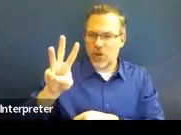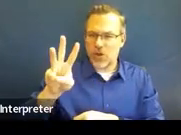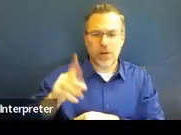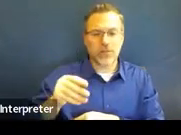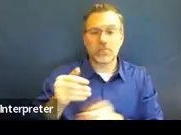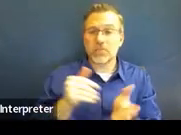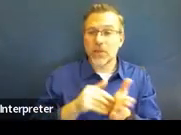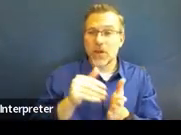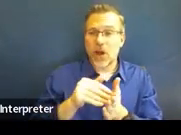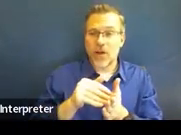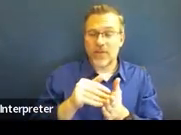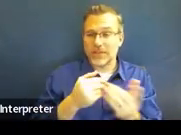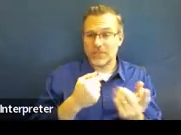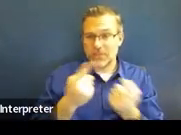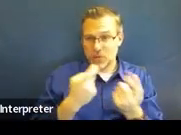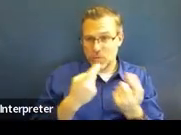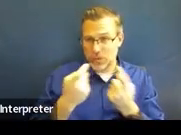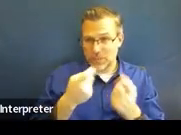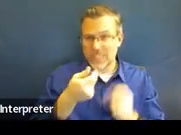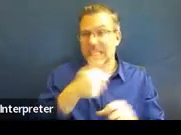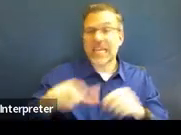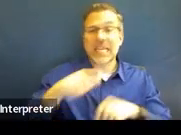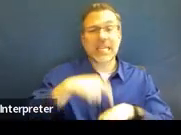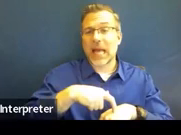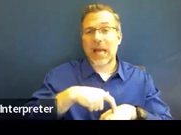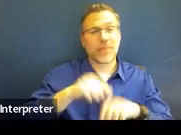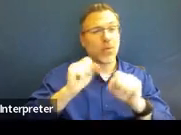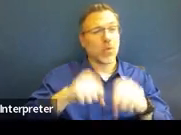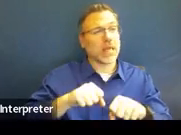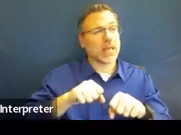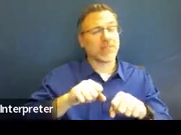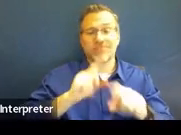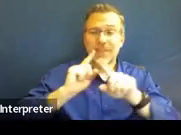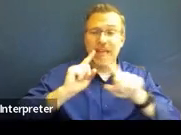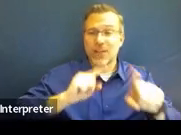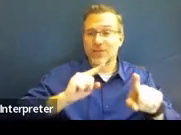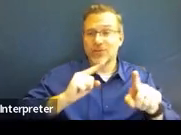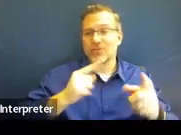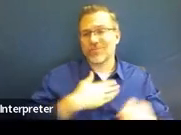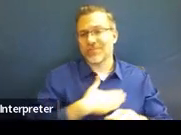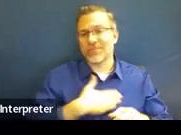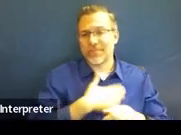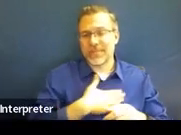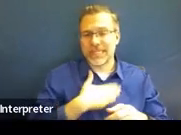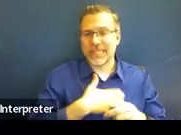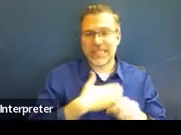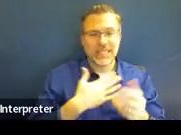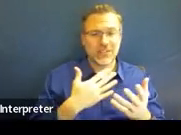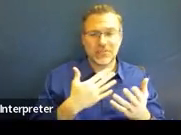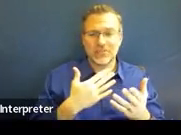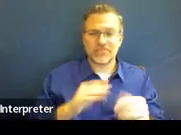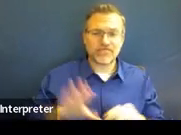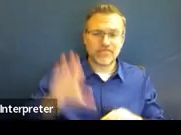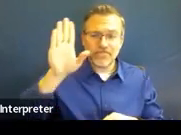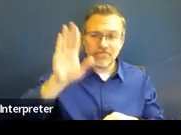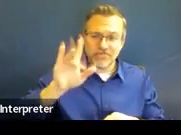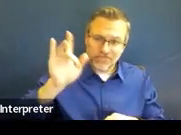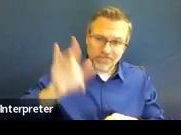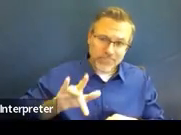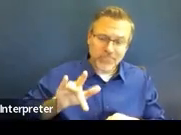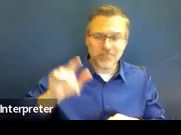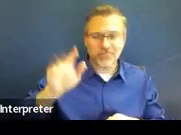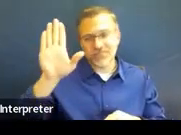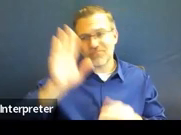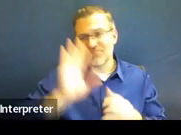And at any time, we can answer questions. So please feel free to come off of mute and ask questions. We are kind of a bigger